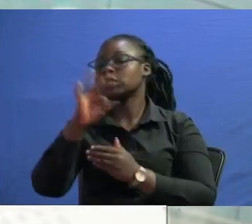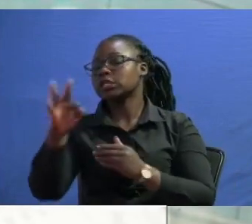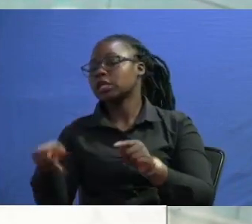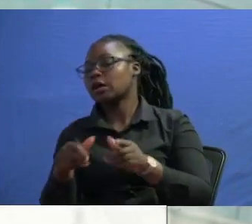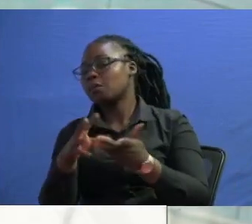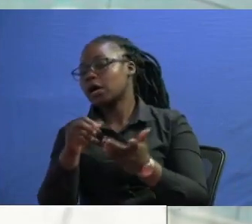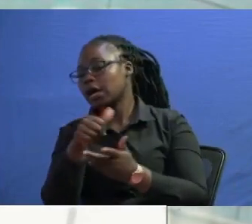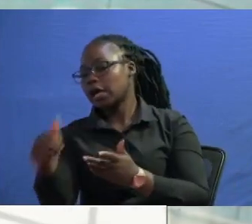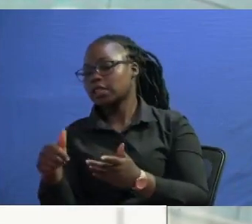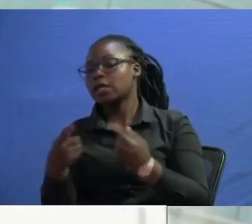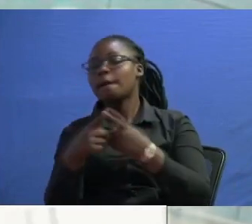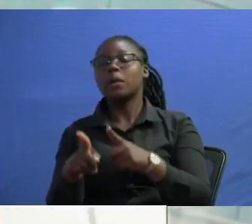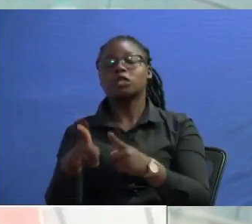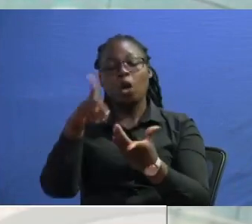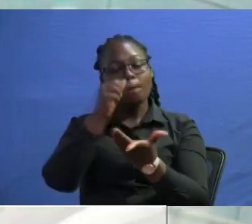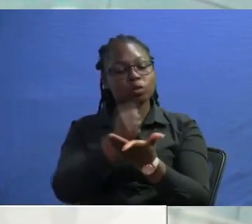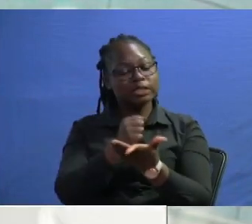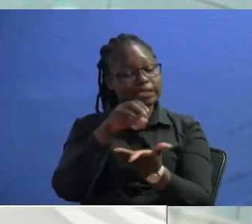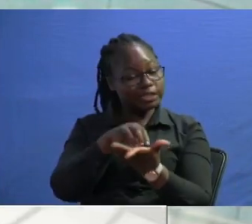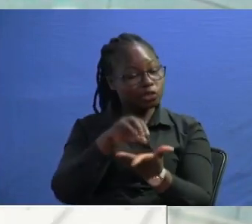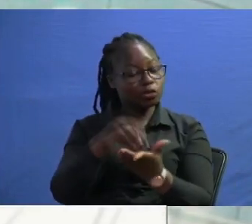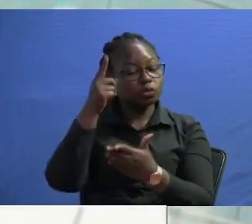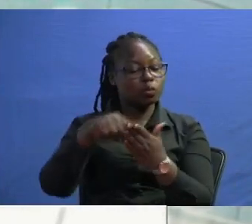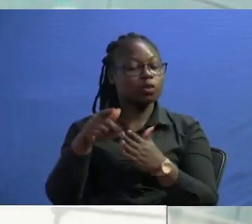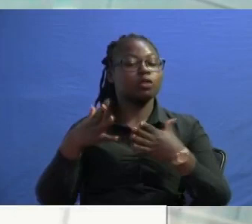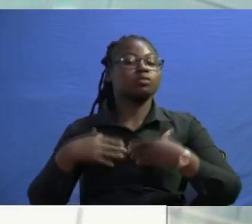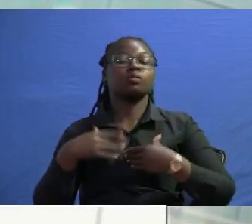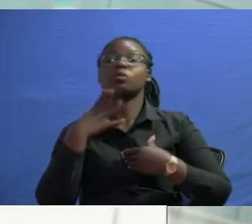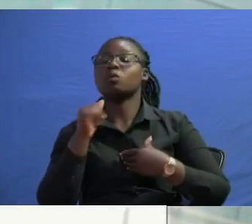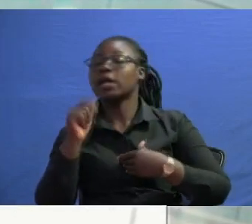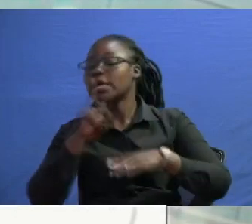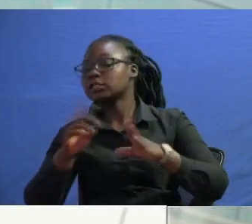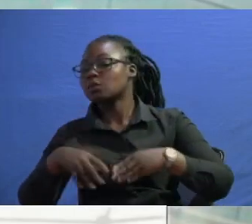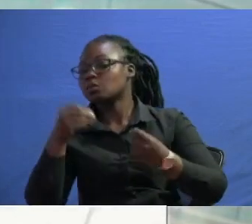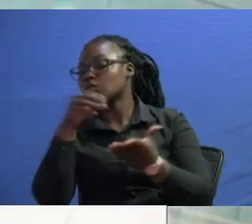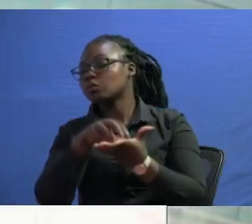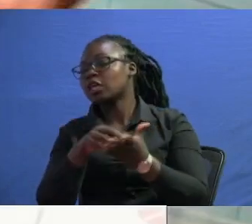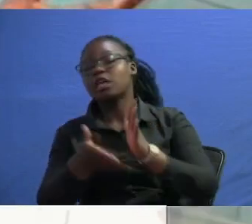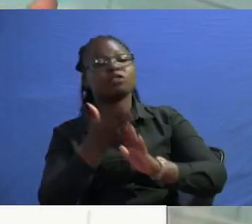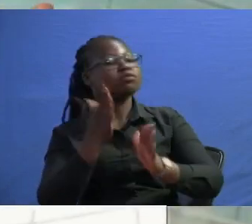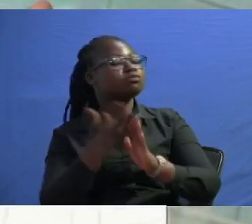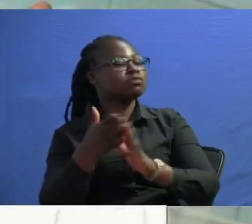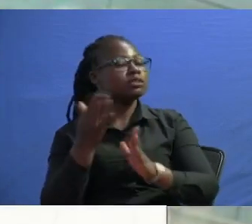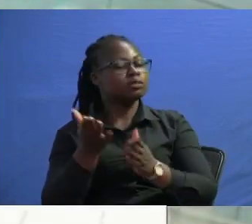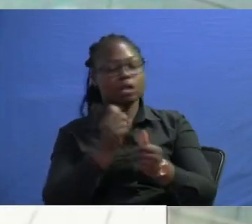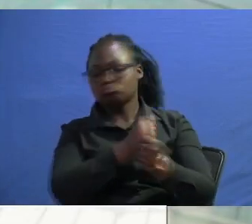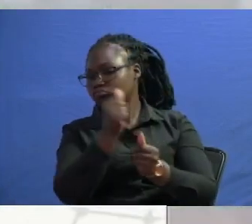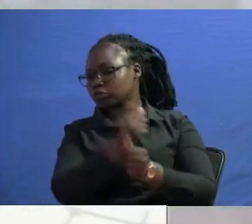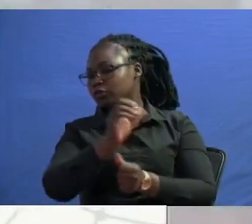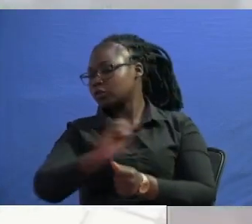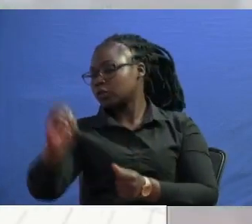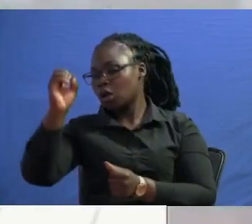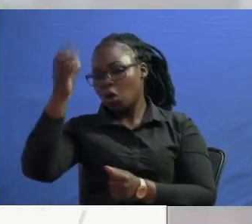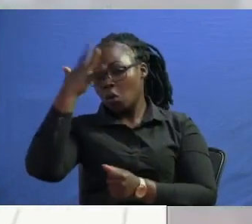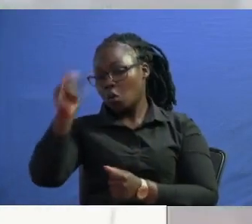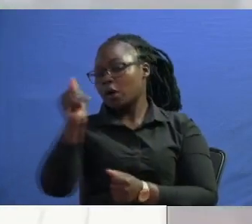you is this position is what these people wanted and when they are given positions very fast they didn't refuse why did they do